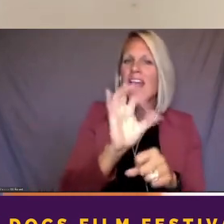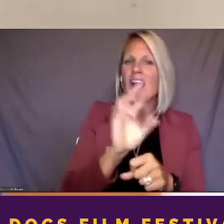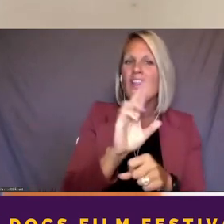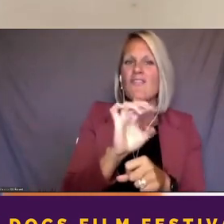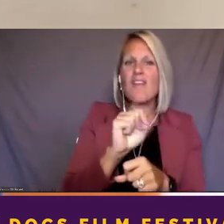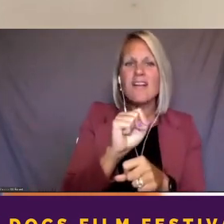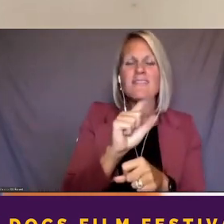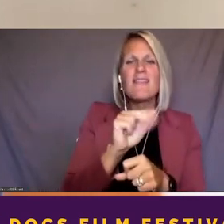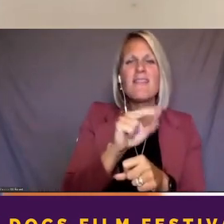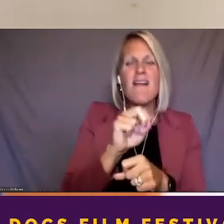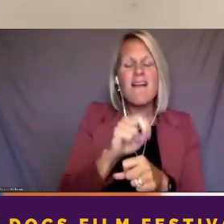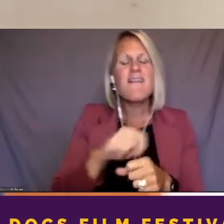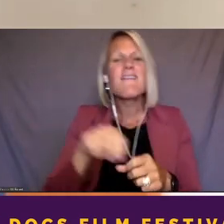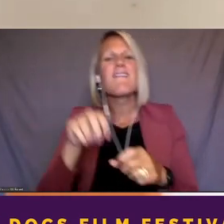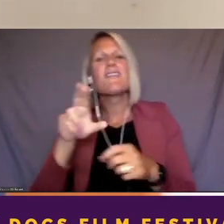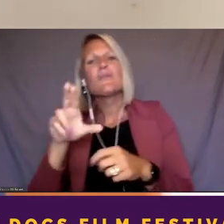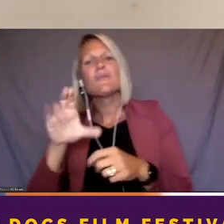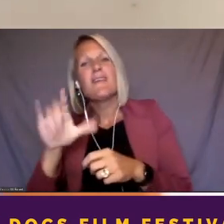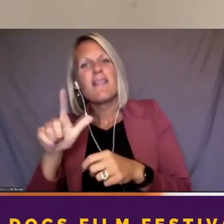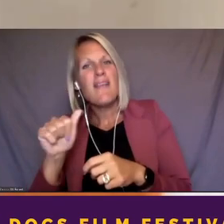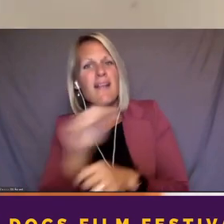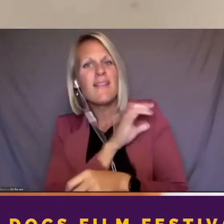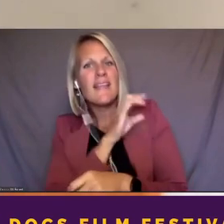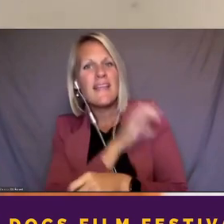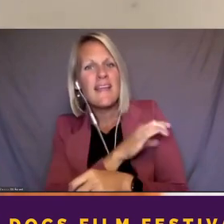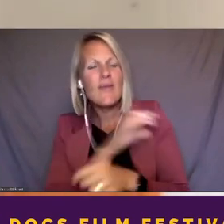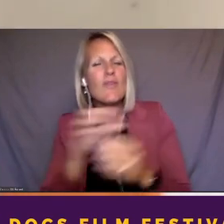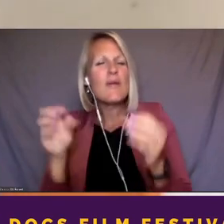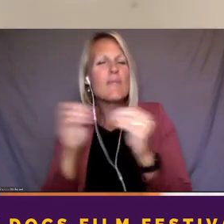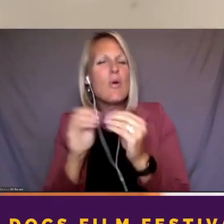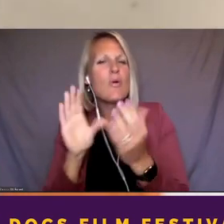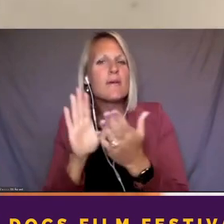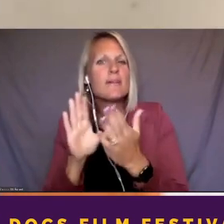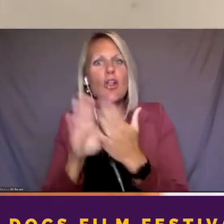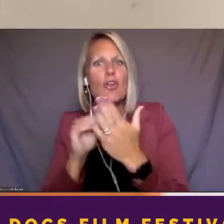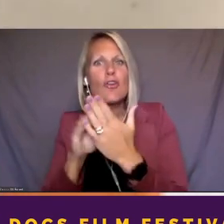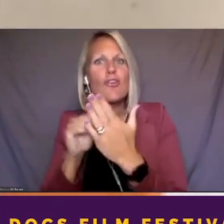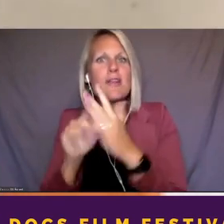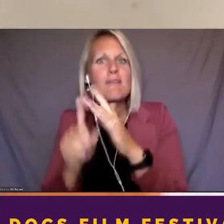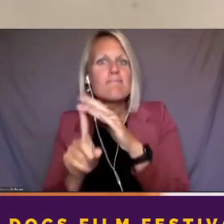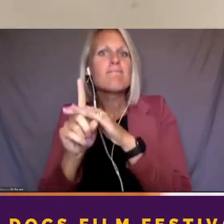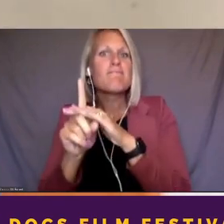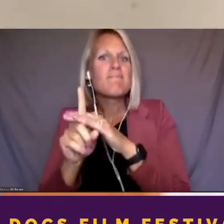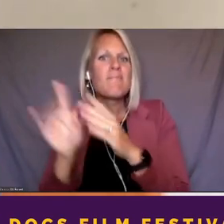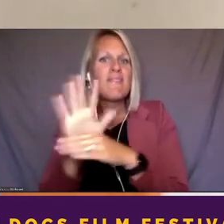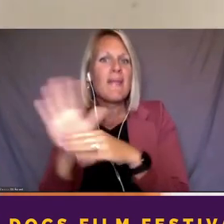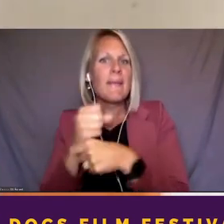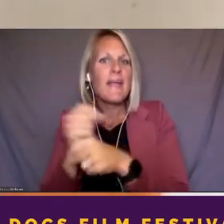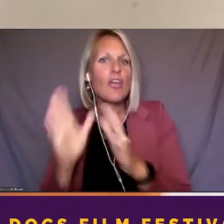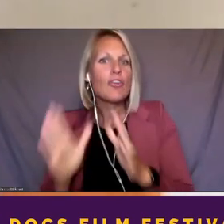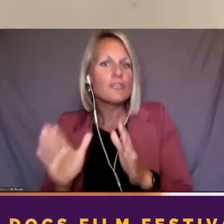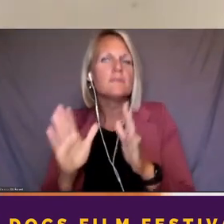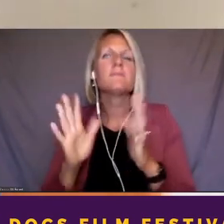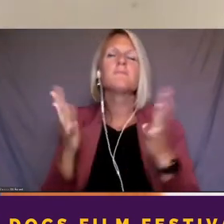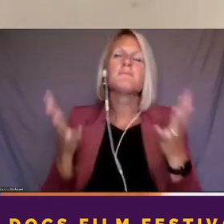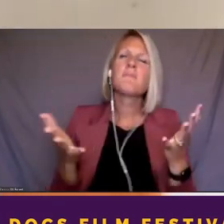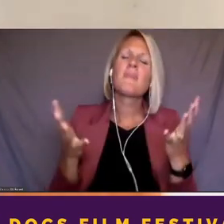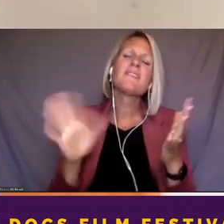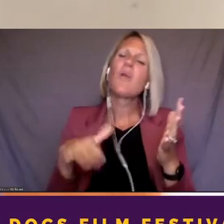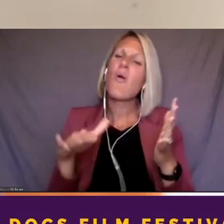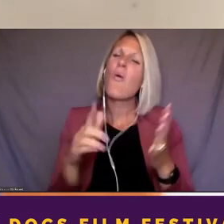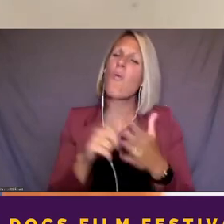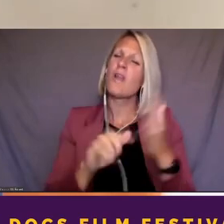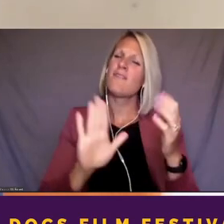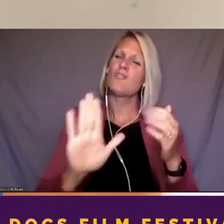with more emerging filmmakers. I guess, you know, maybe this is an unfair question. But, you know, what are some of the common